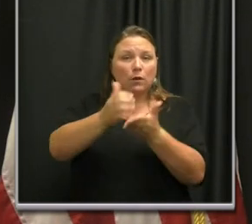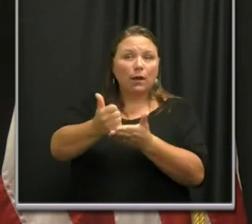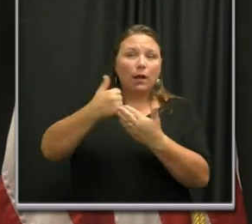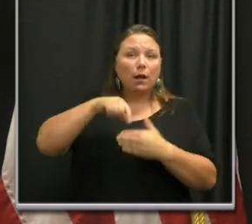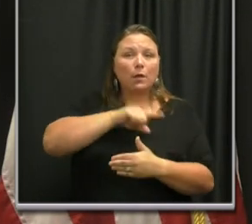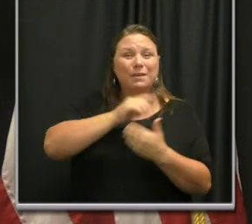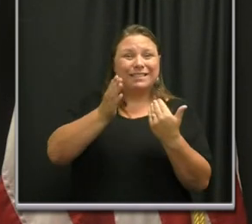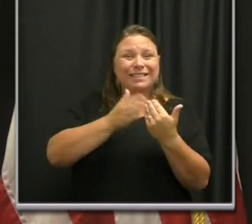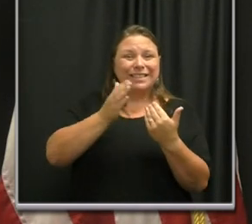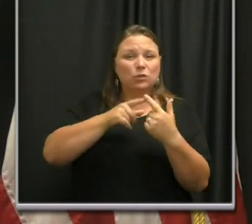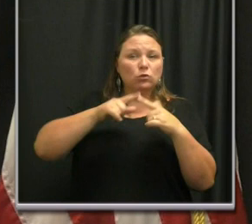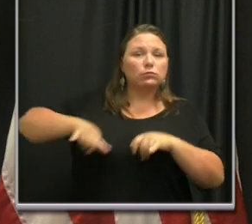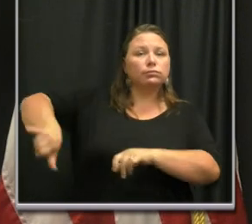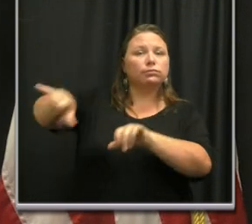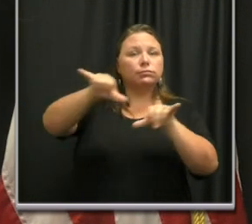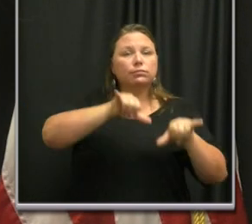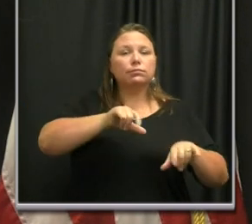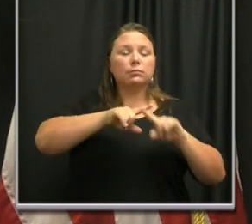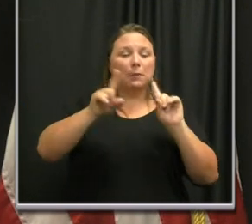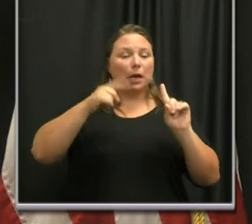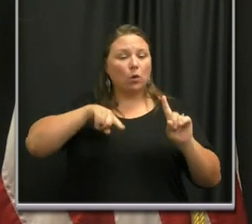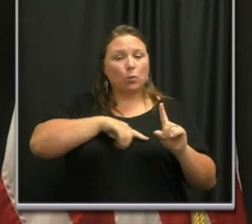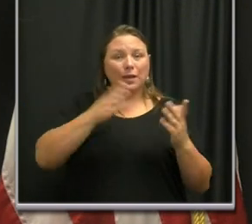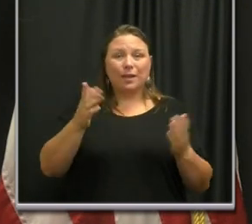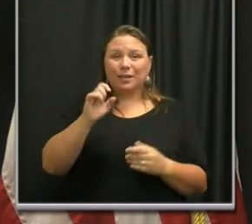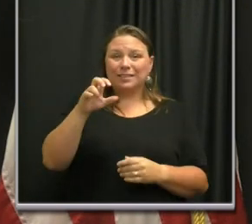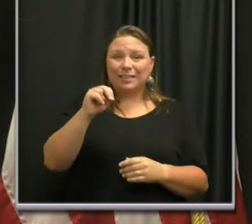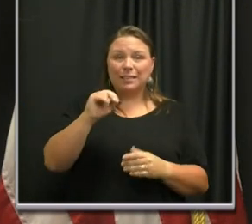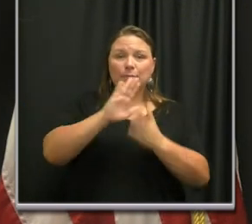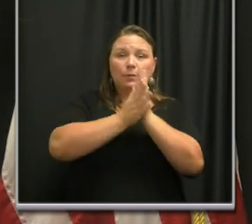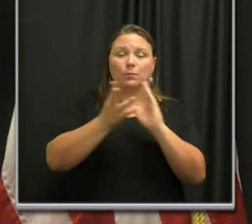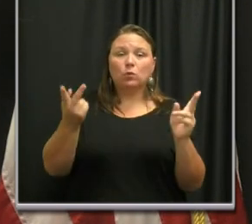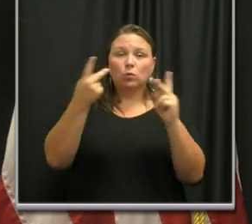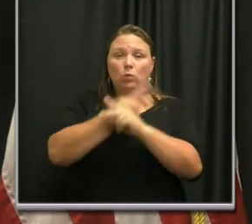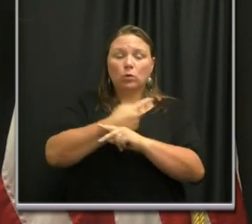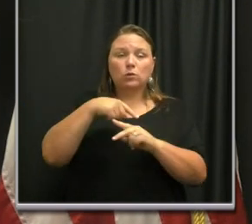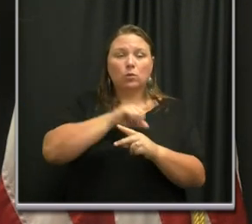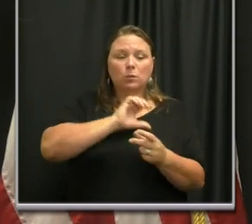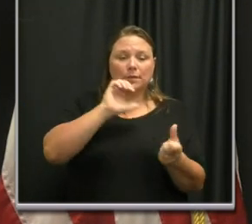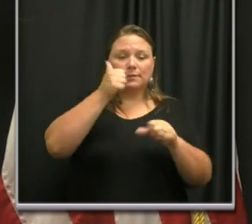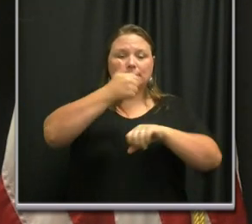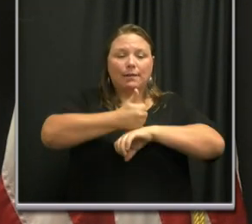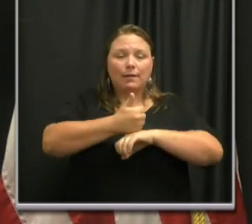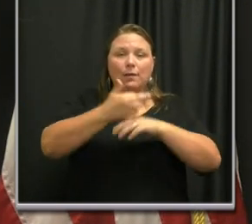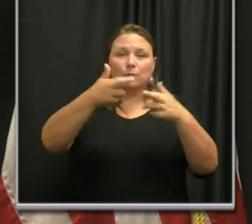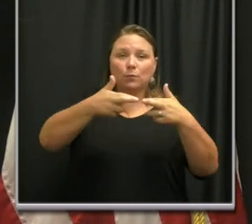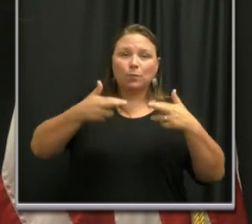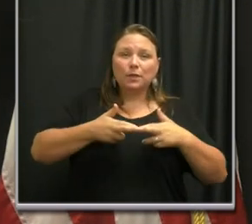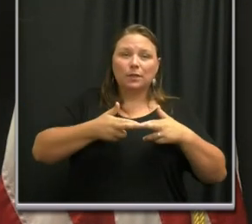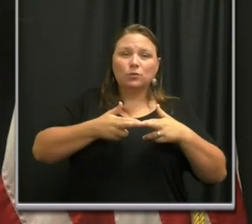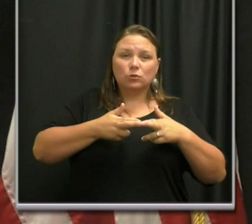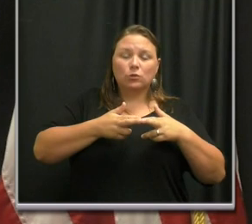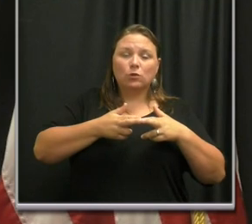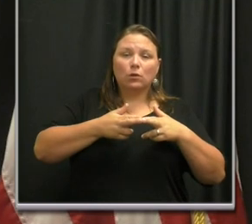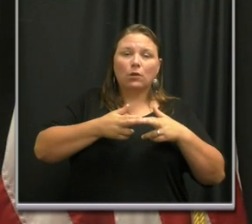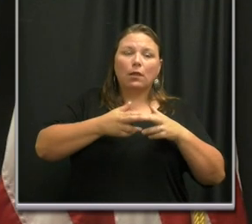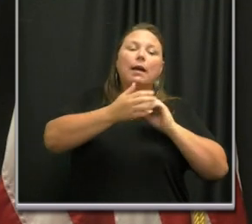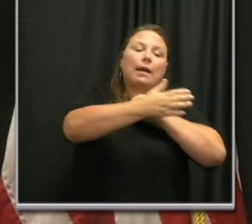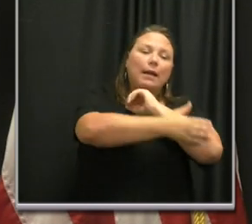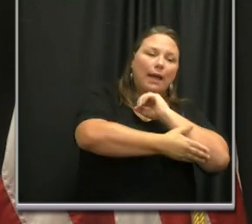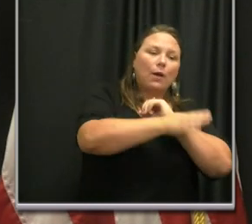easier. But we are evolving in Tennessee, a regional path, county by county, and then by the region.